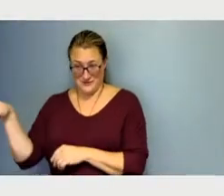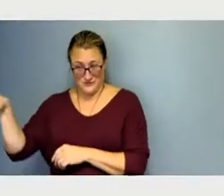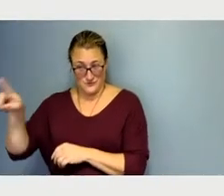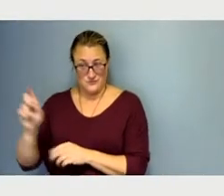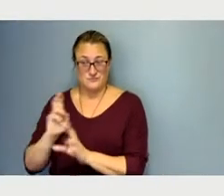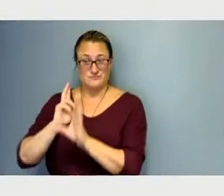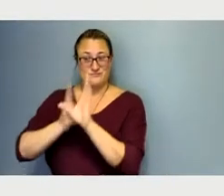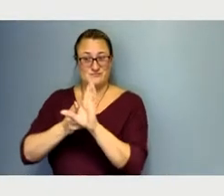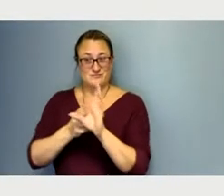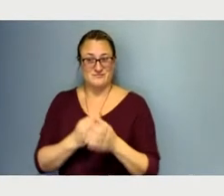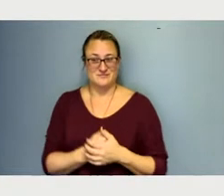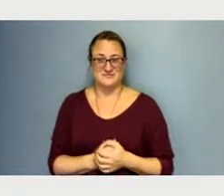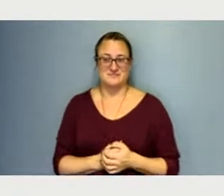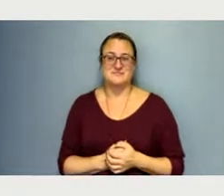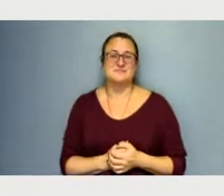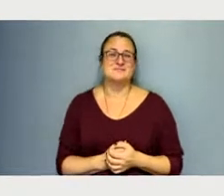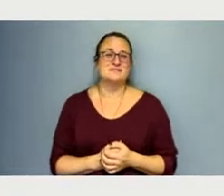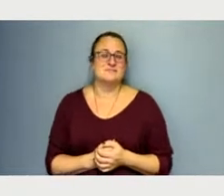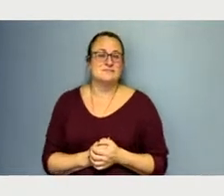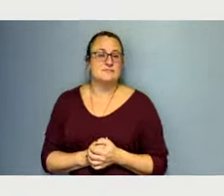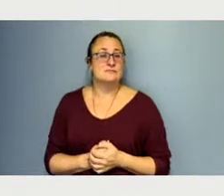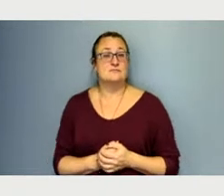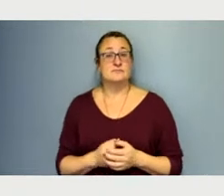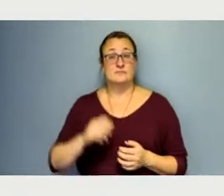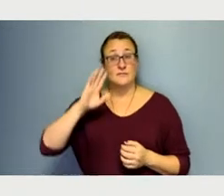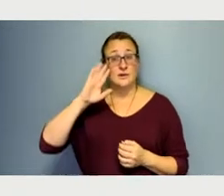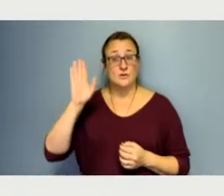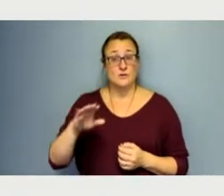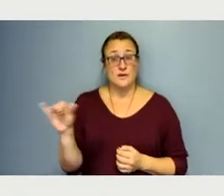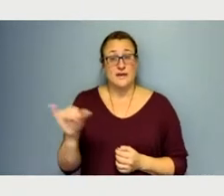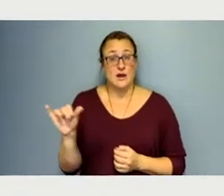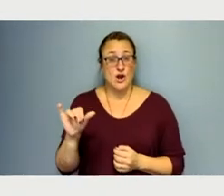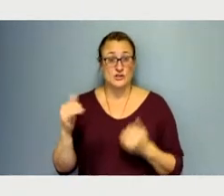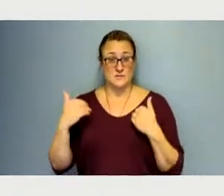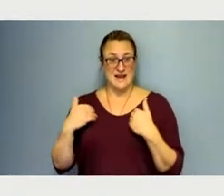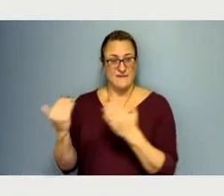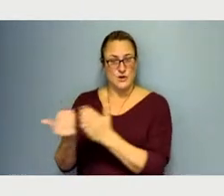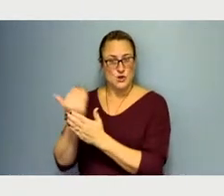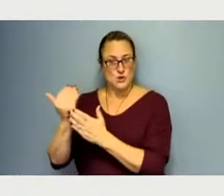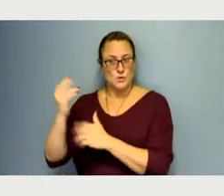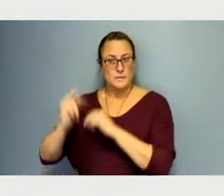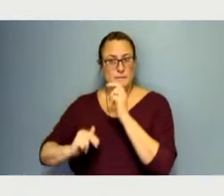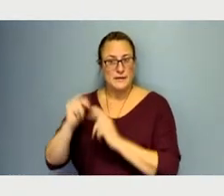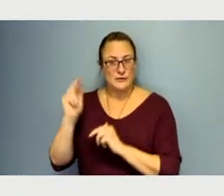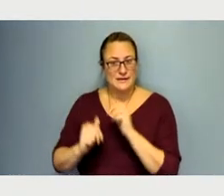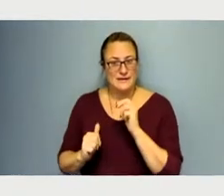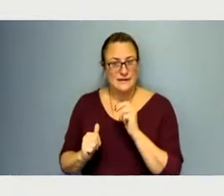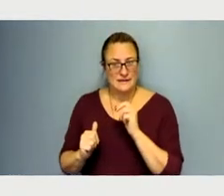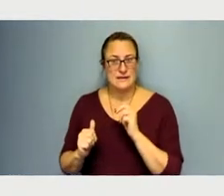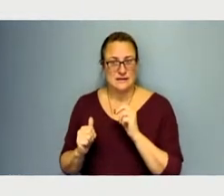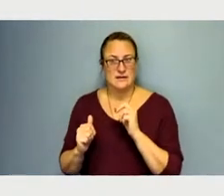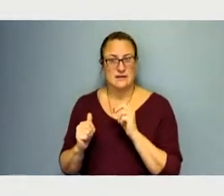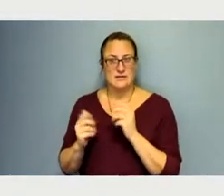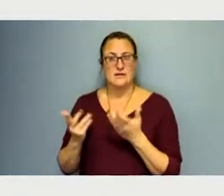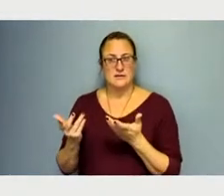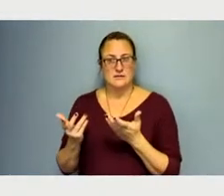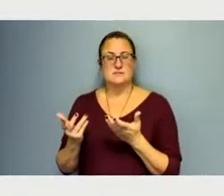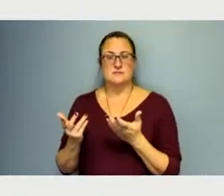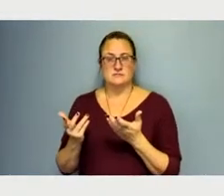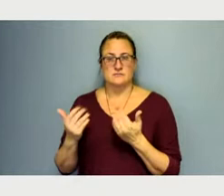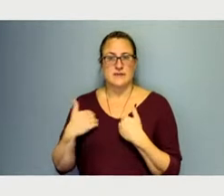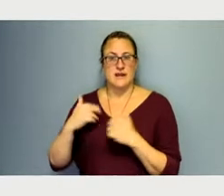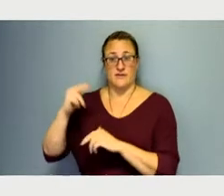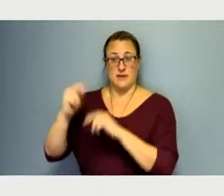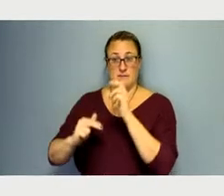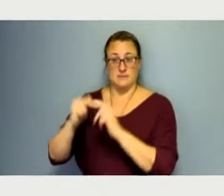What you may not know is that we do have a new building as a part of the, the building capital for the